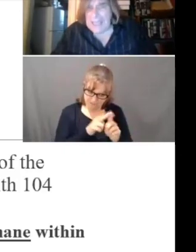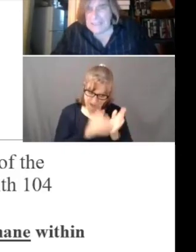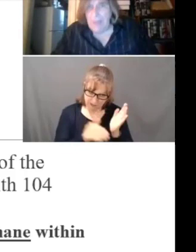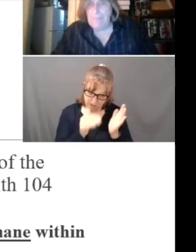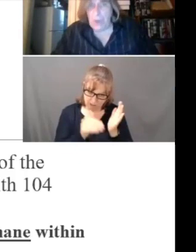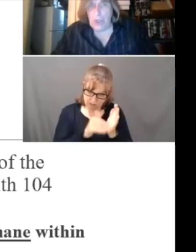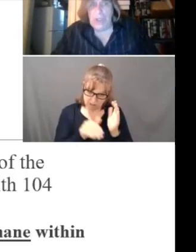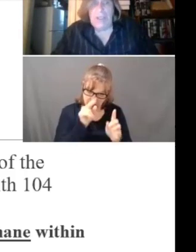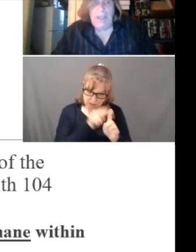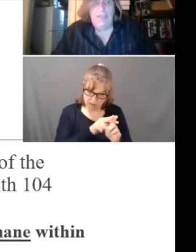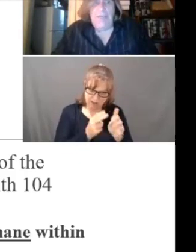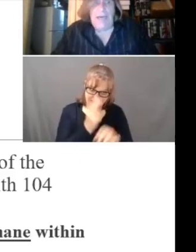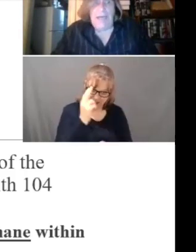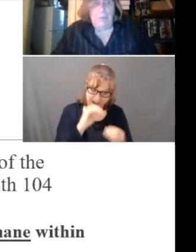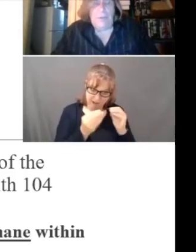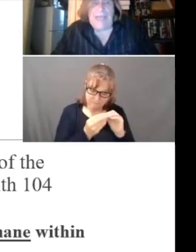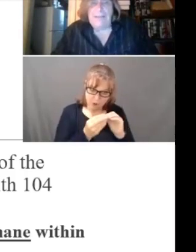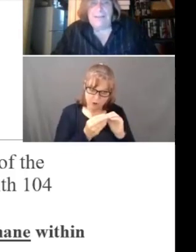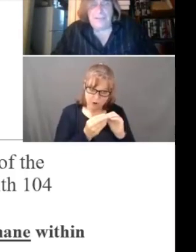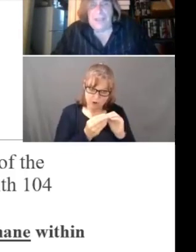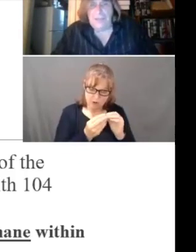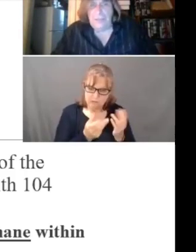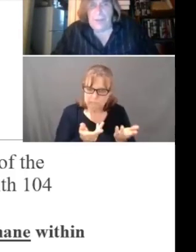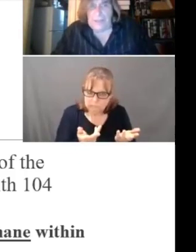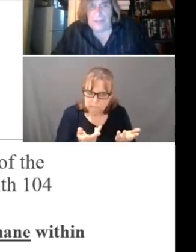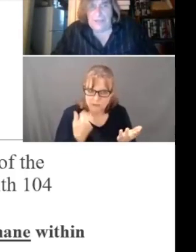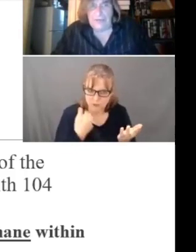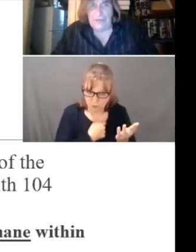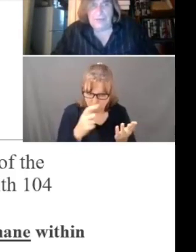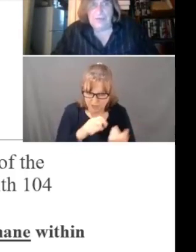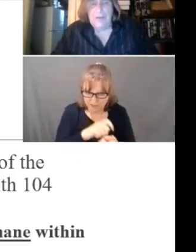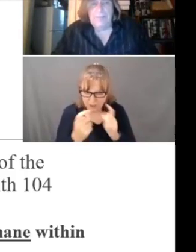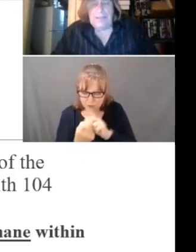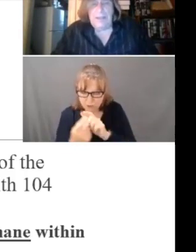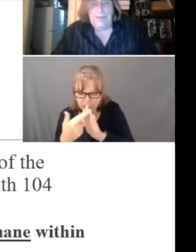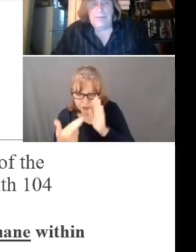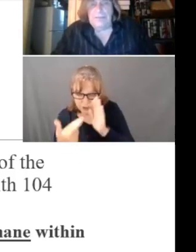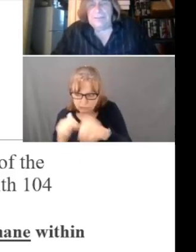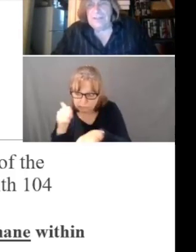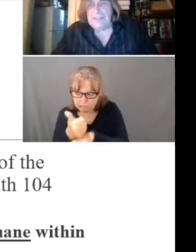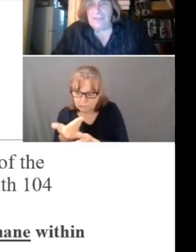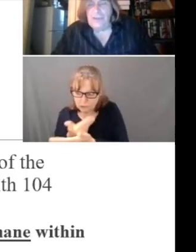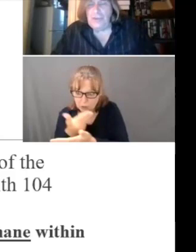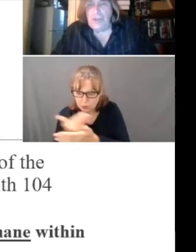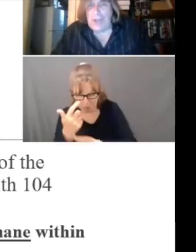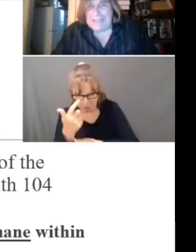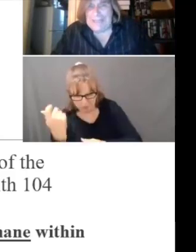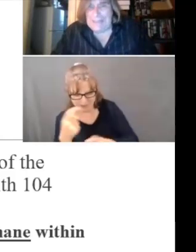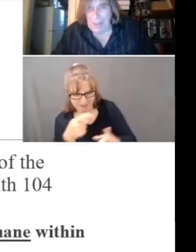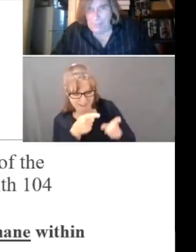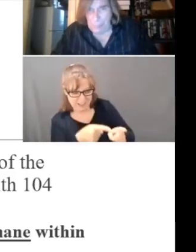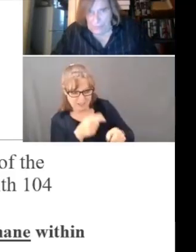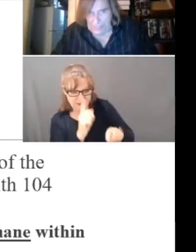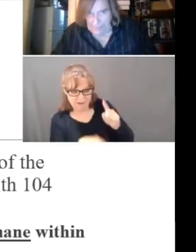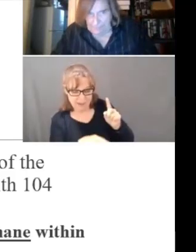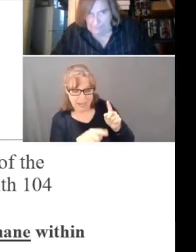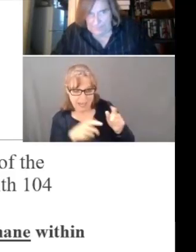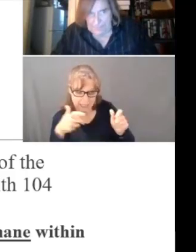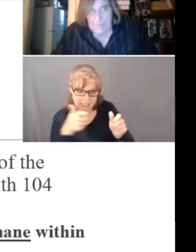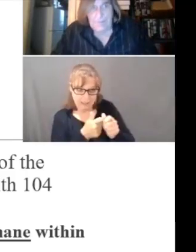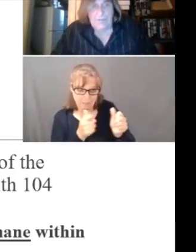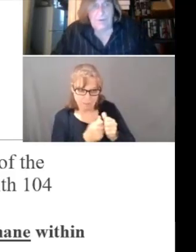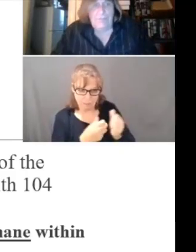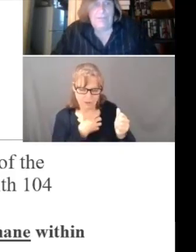a high number that we had to change the regulations because the facilities could not keep up with them.